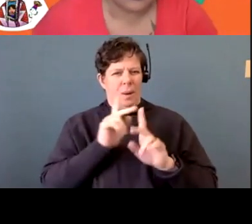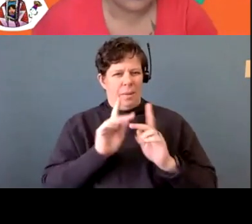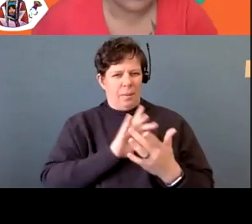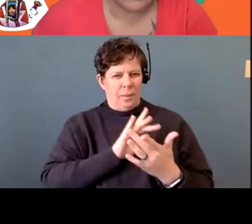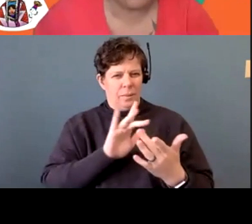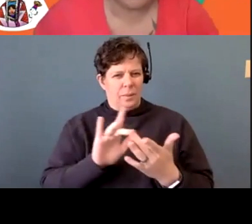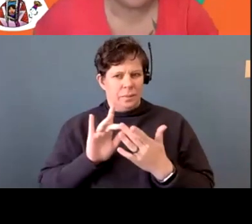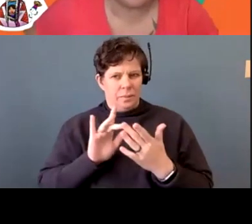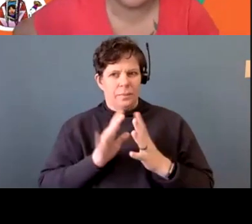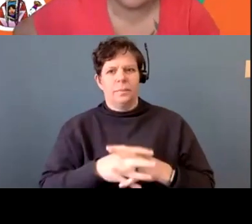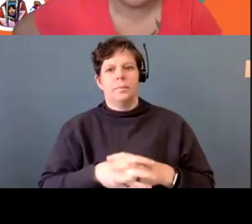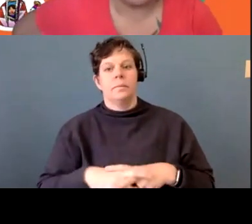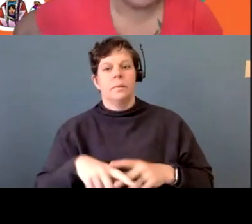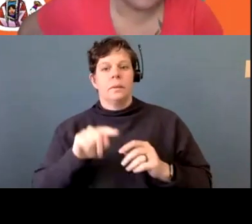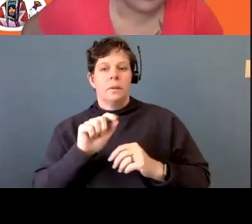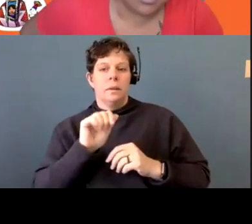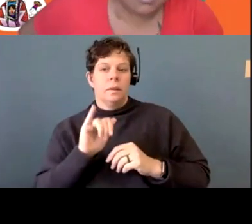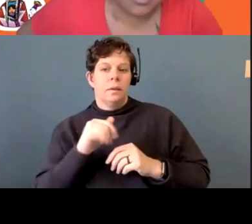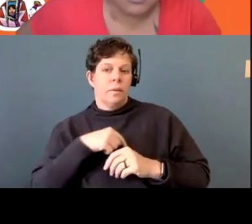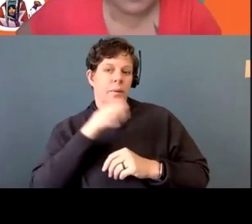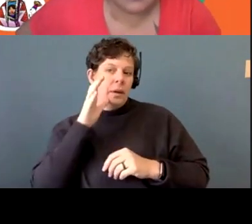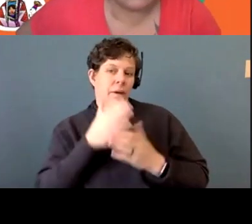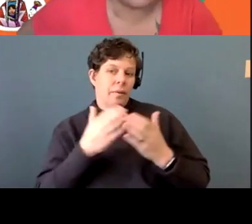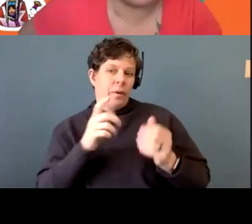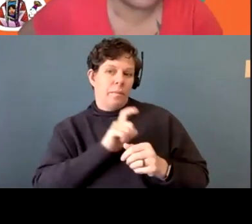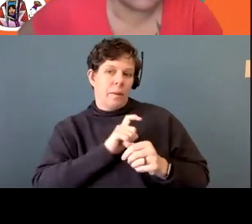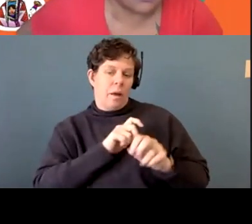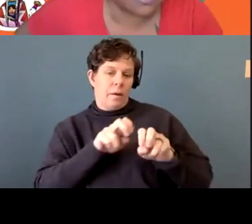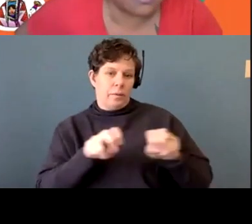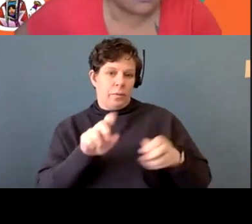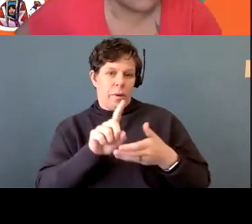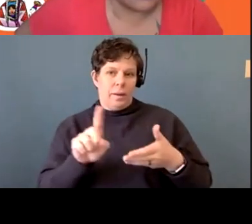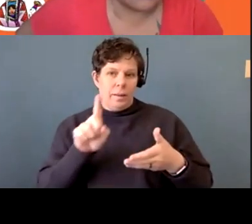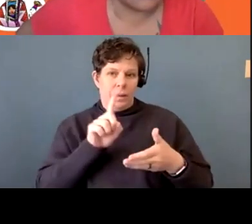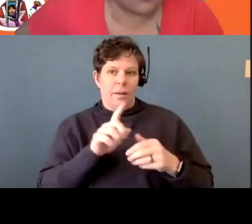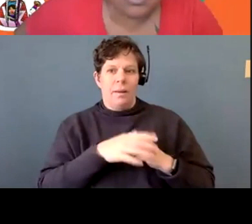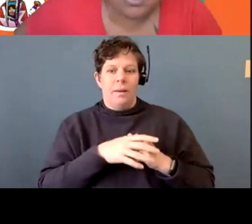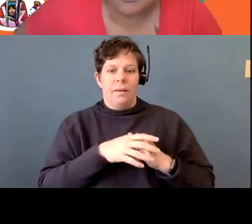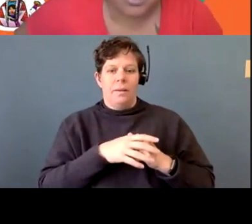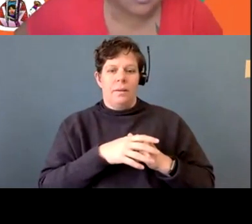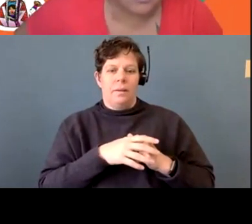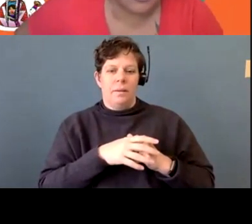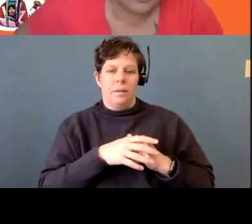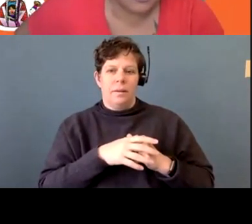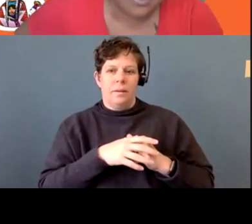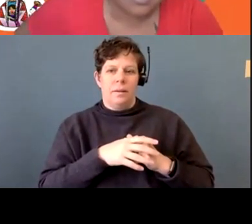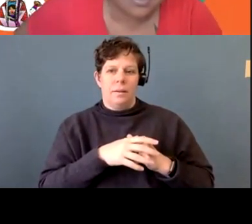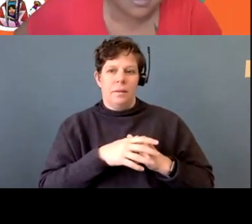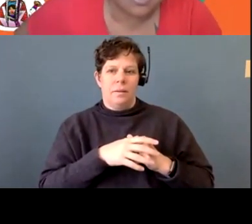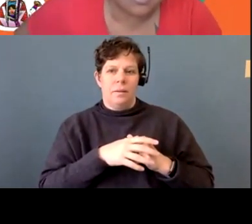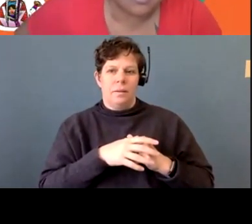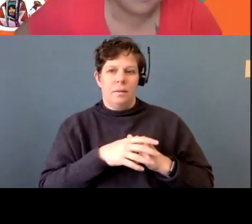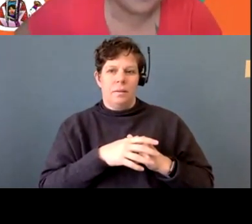Absolutely. We heard, we heard from a law enforcement panel last week and it, it was, it went how you would expect.